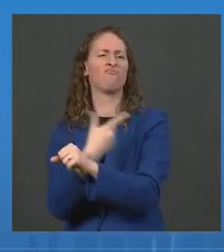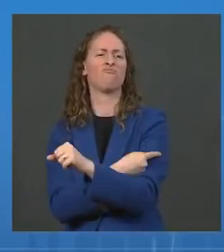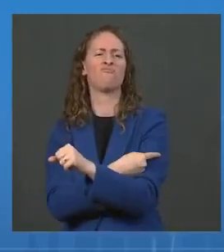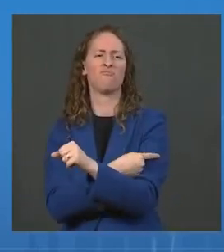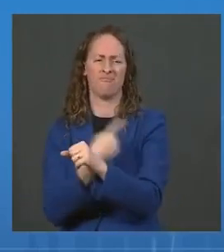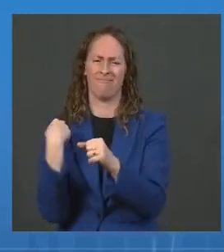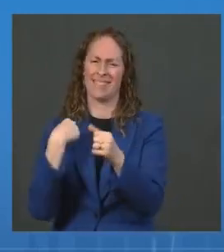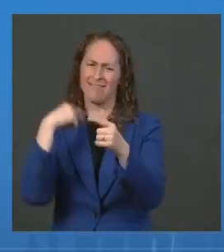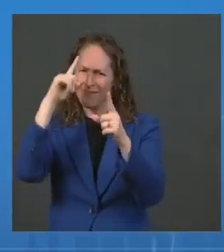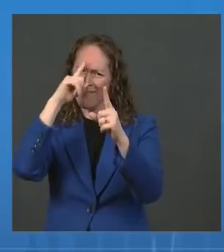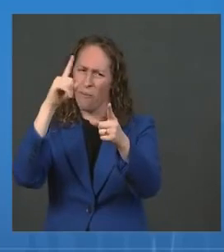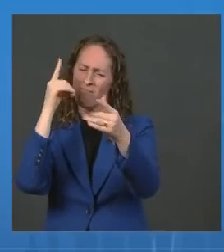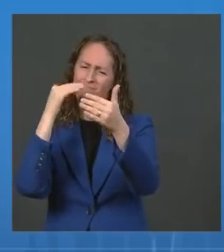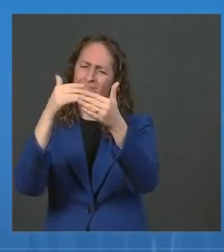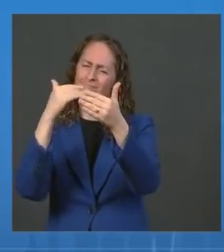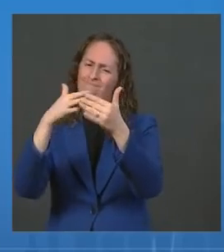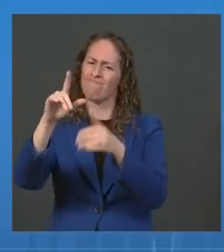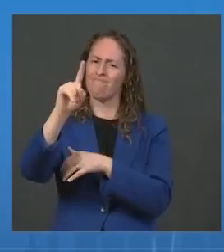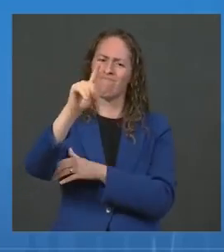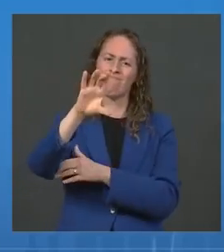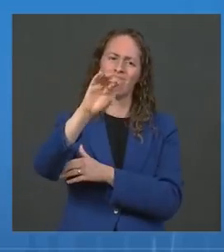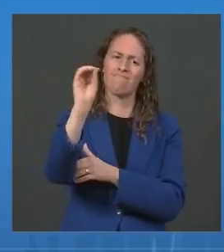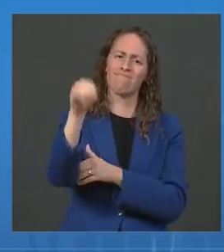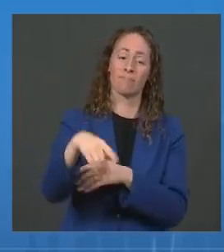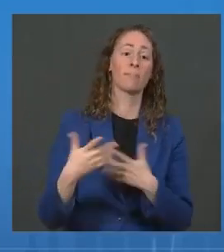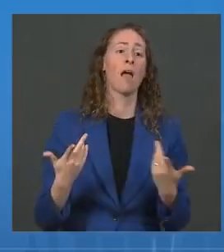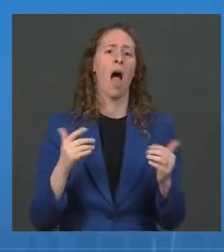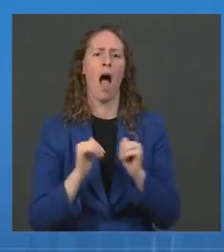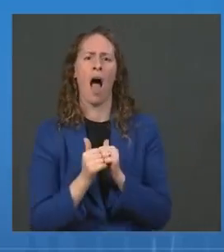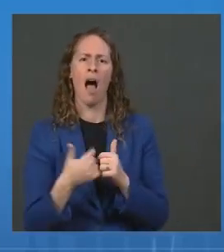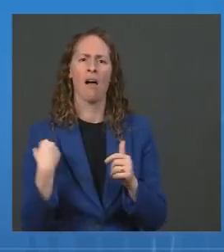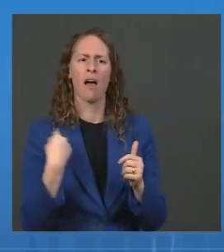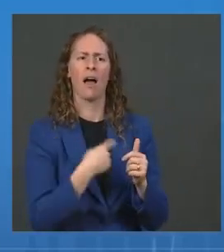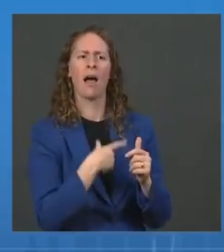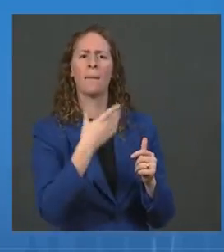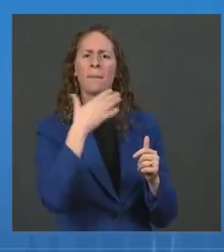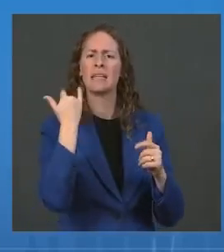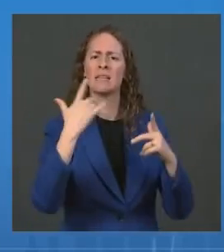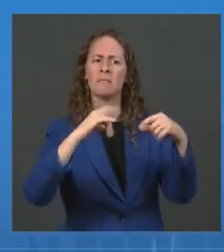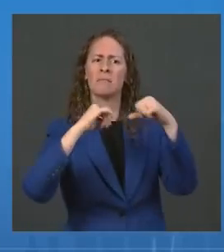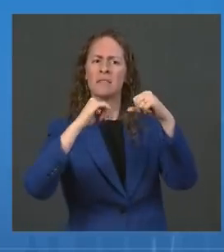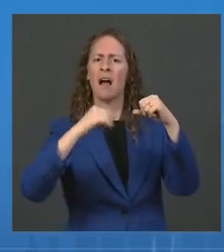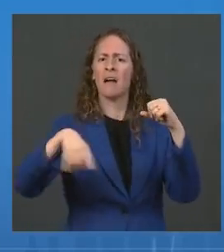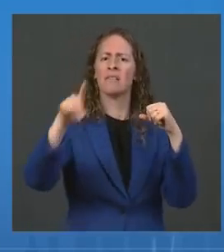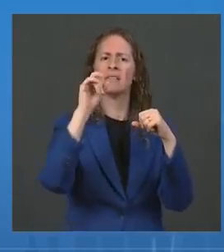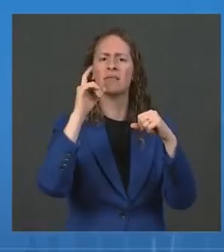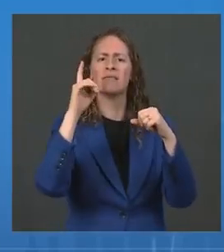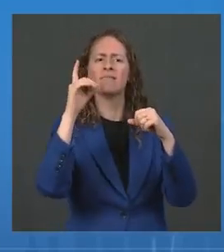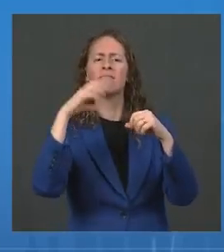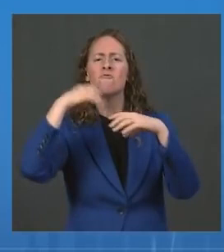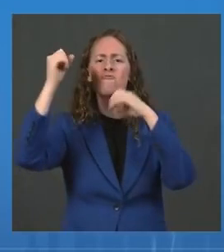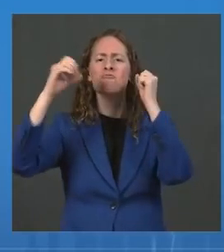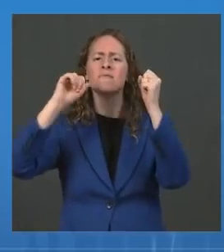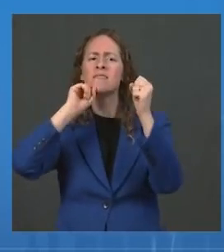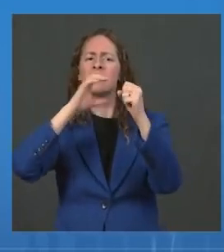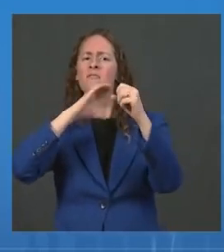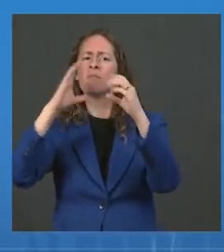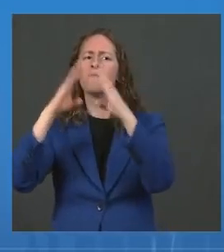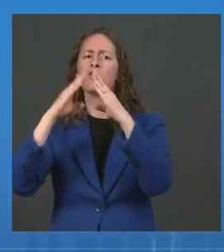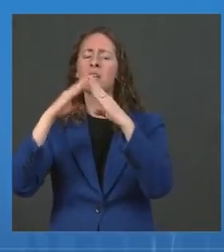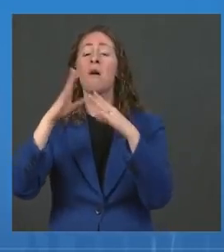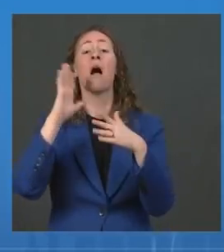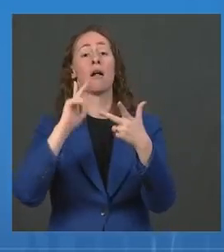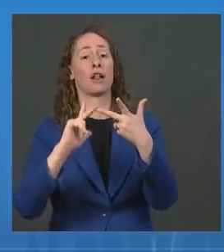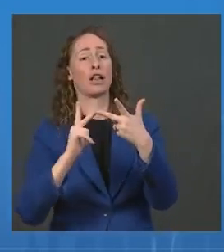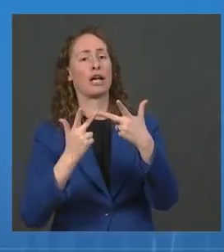continue to extend the protection seniors have that the boosters will likely be helpful in the end. That's one of the reasons we came together as a medical team